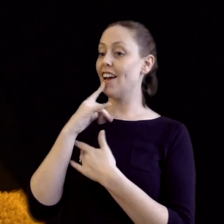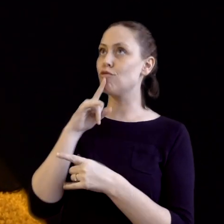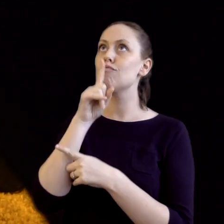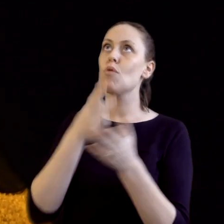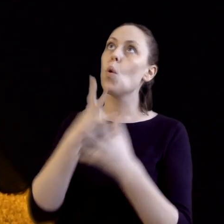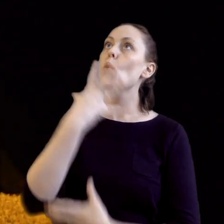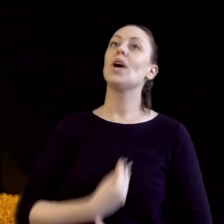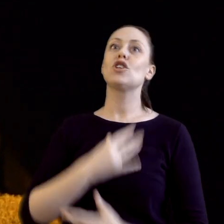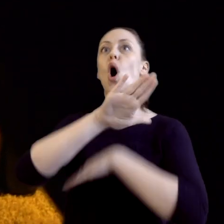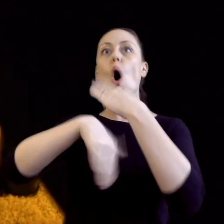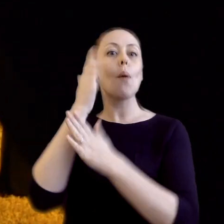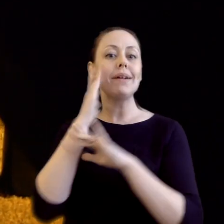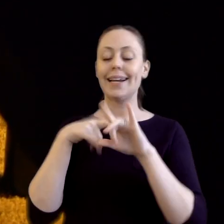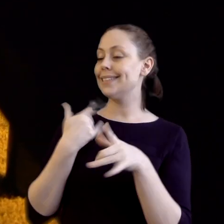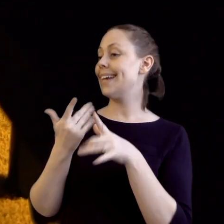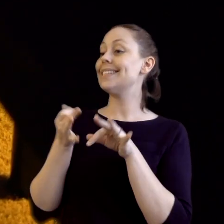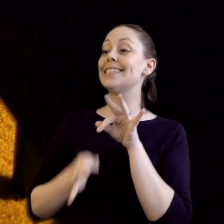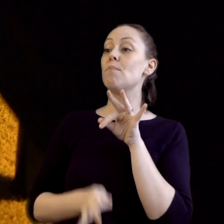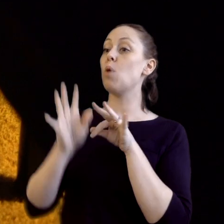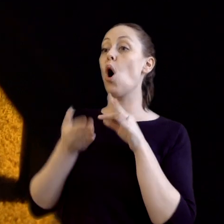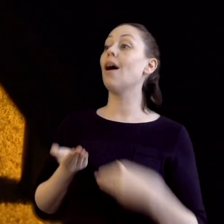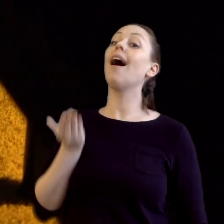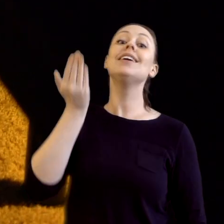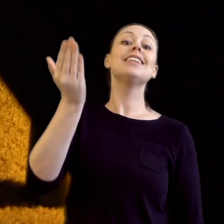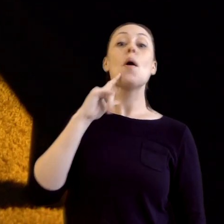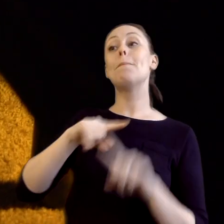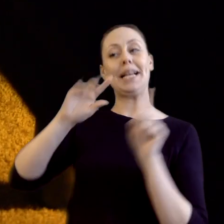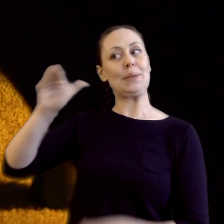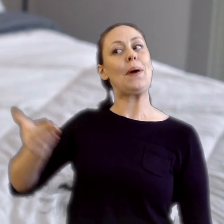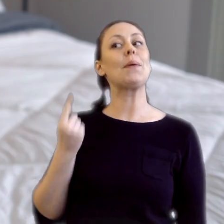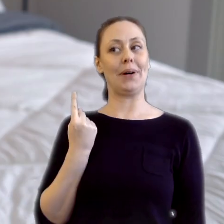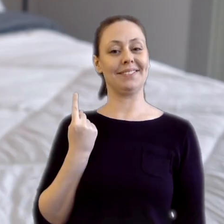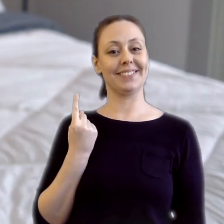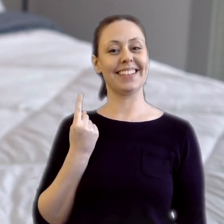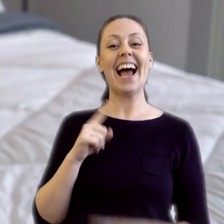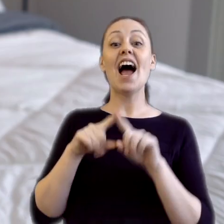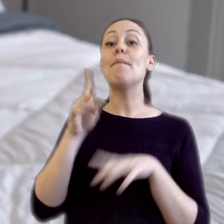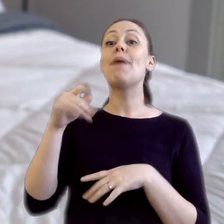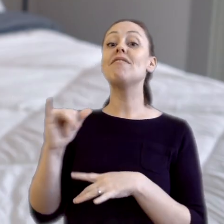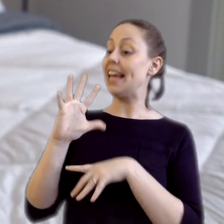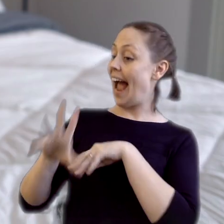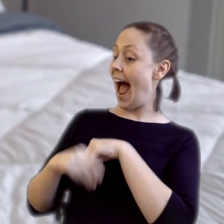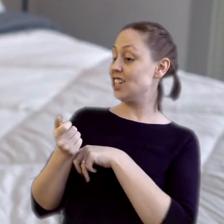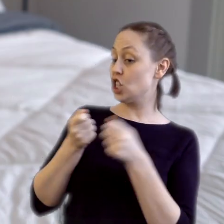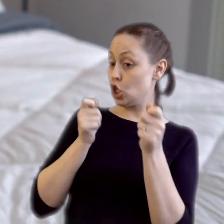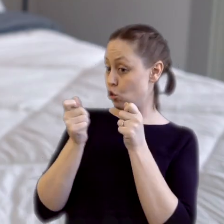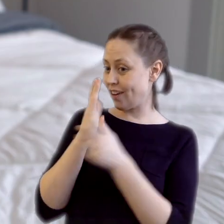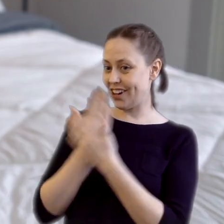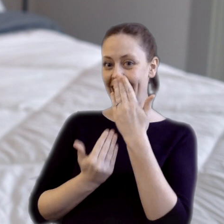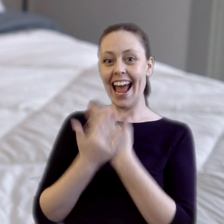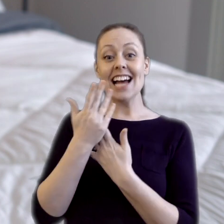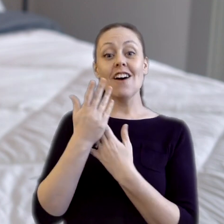all beds had it. It's a simple gesture, but it's certainly a welcomed one. And puffy puts the control in your hands